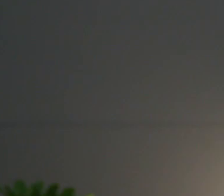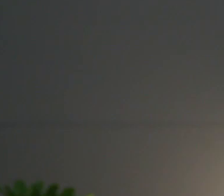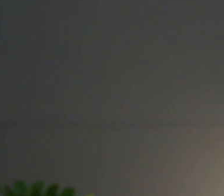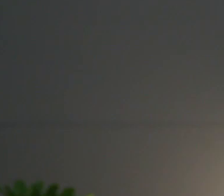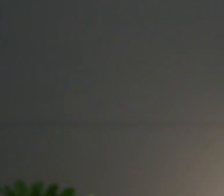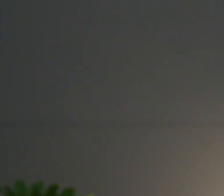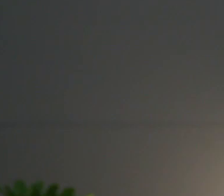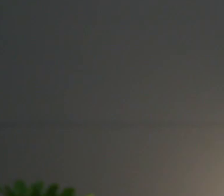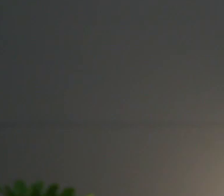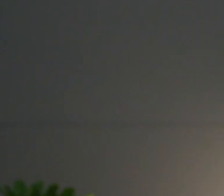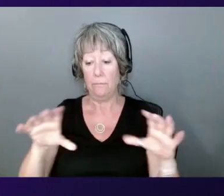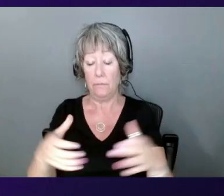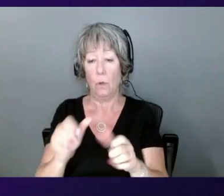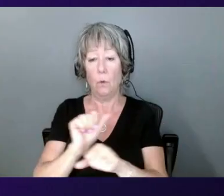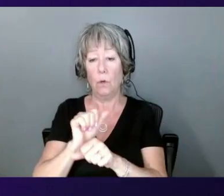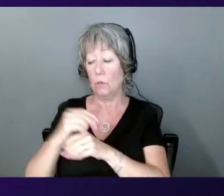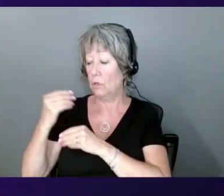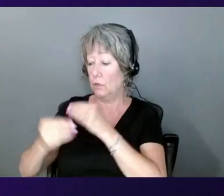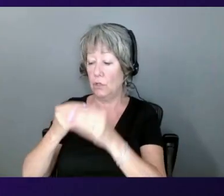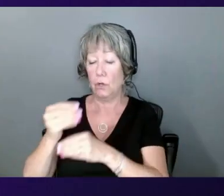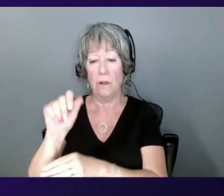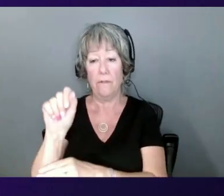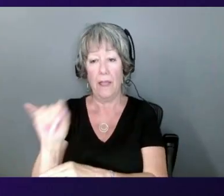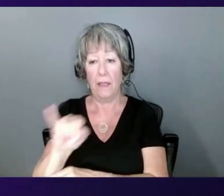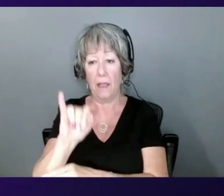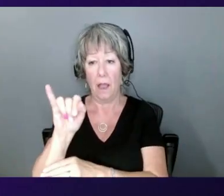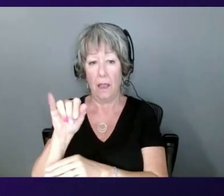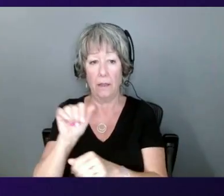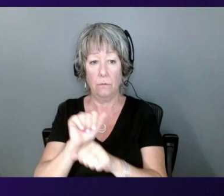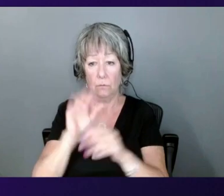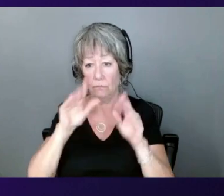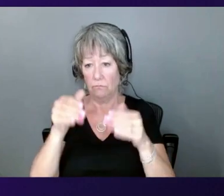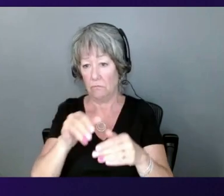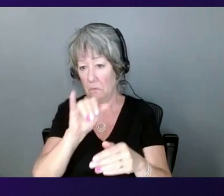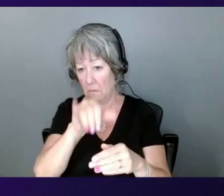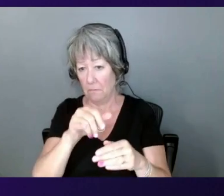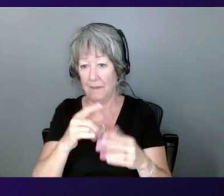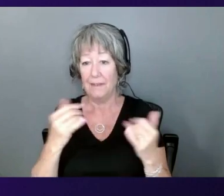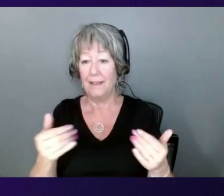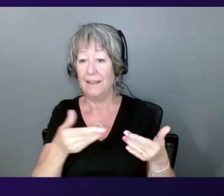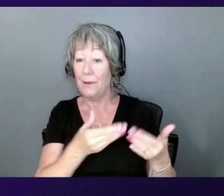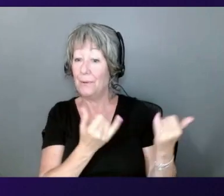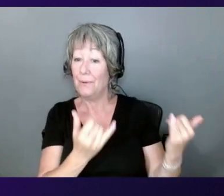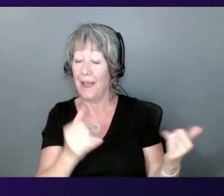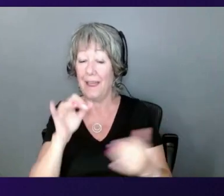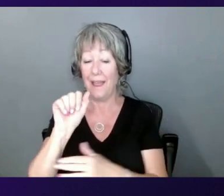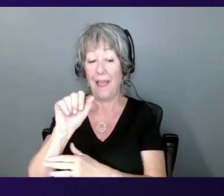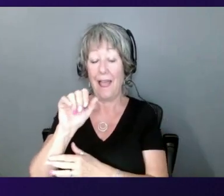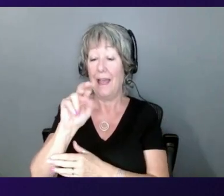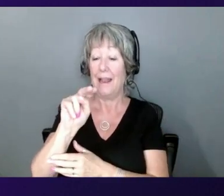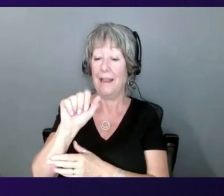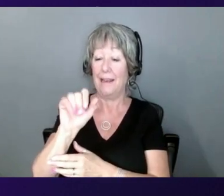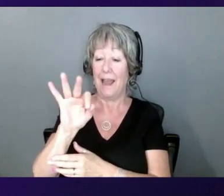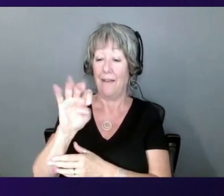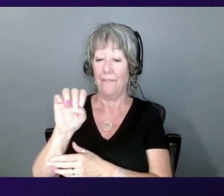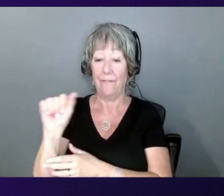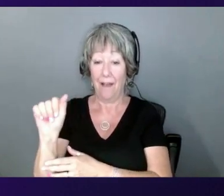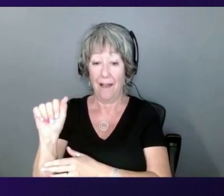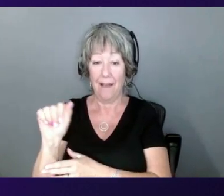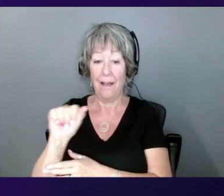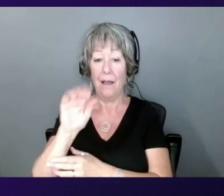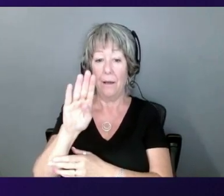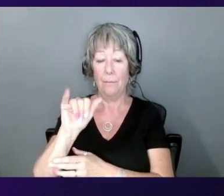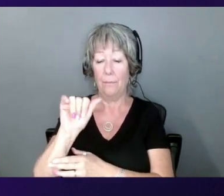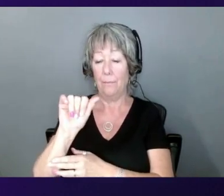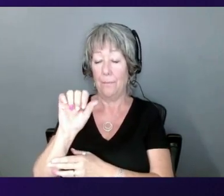generative AI silicon here at AWS. Joining me today is Nafa Bhishada. Nafa is a colleague and one of the co-founders